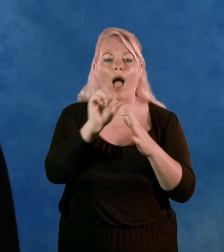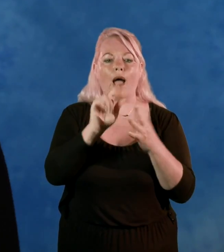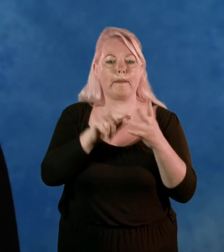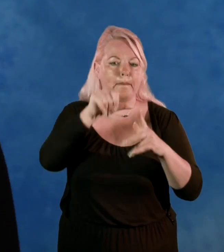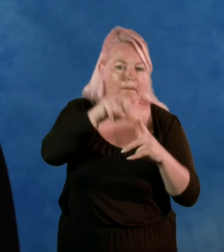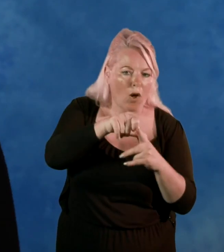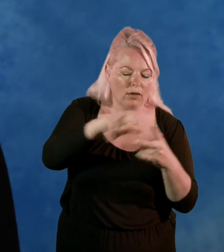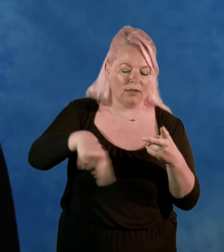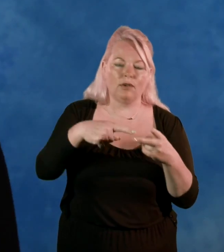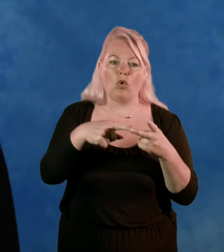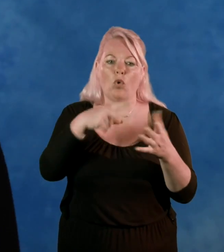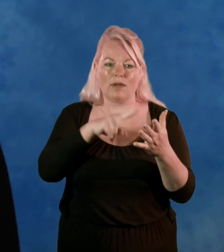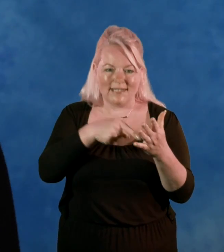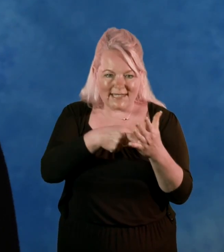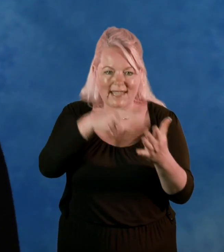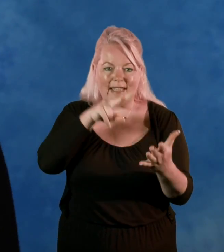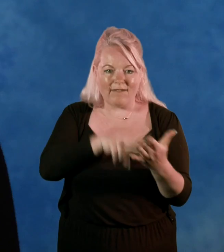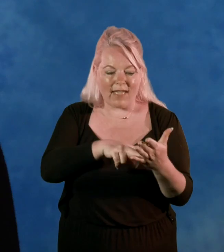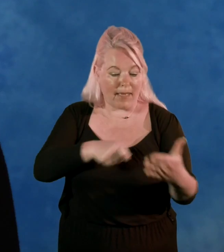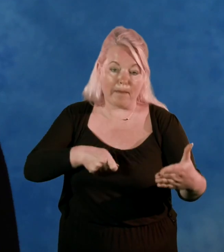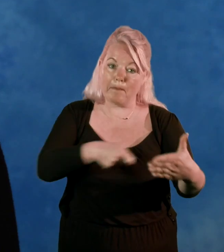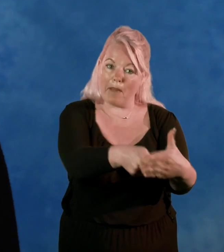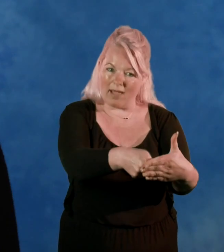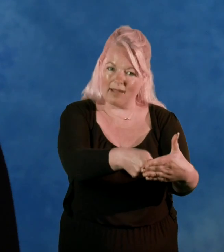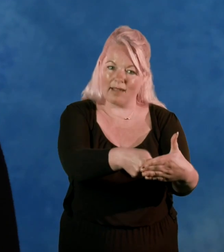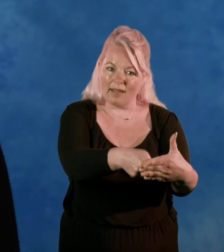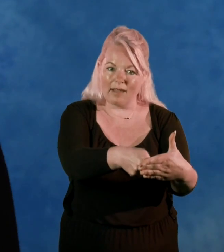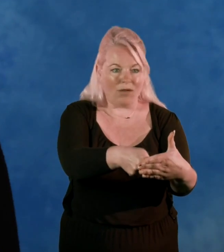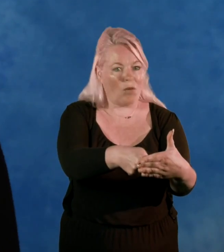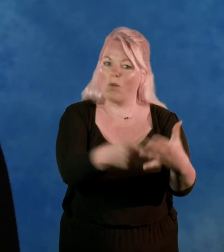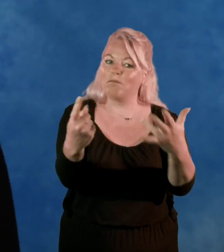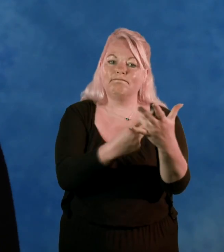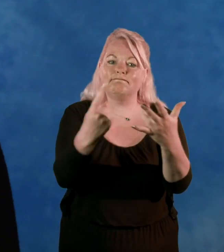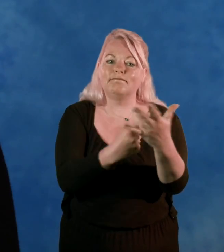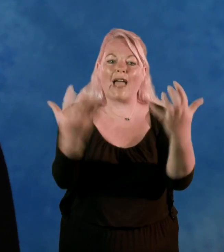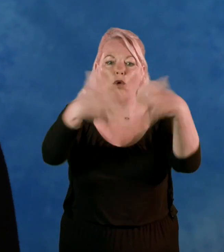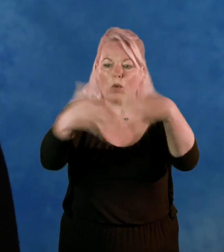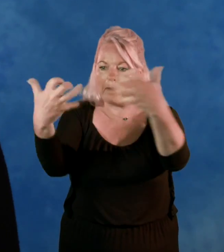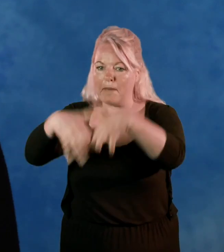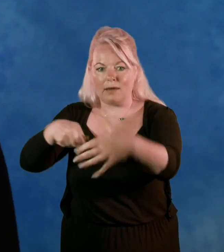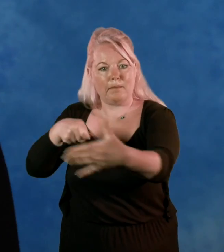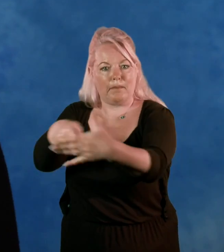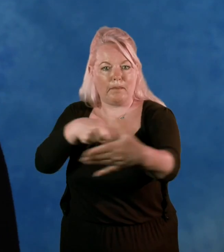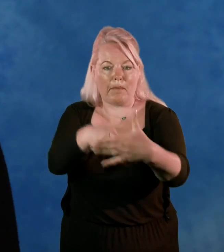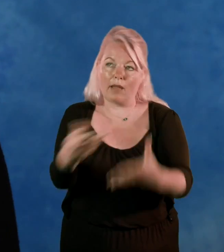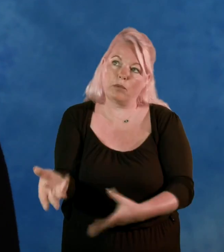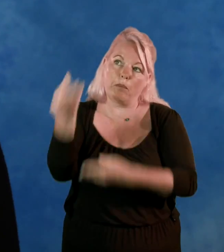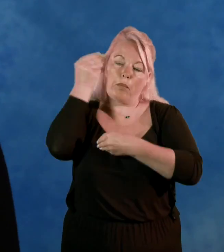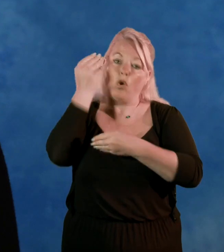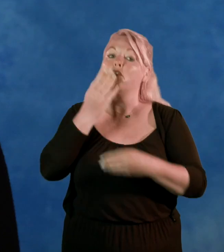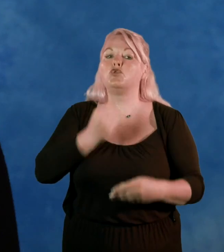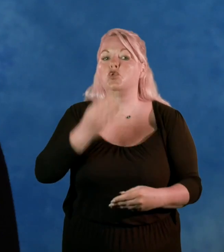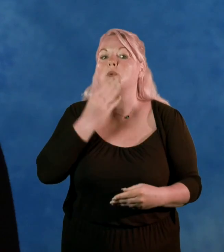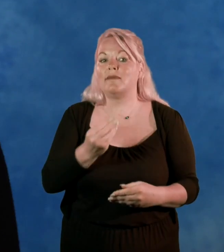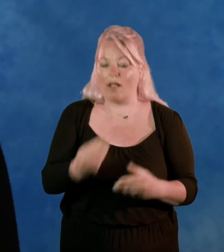plugging into the television any number of acoustic sources. So it's a useful little